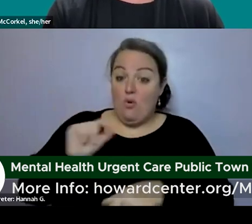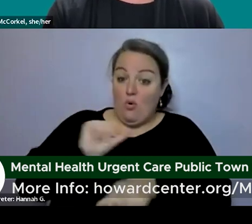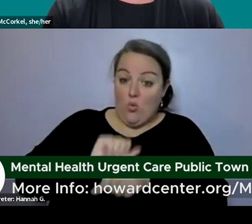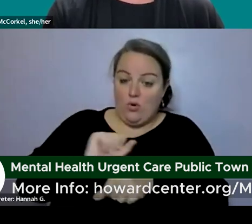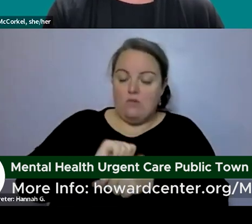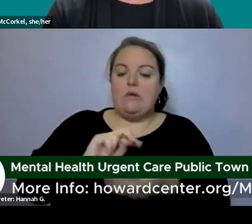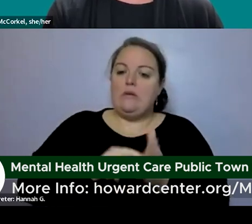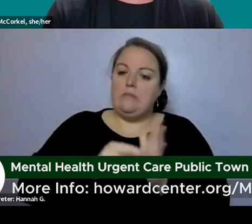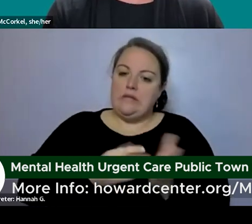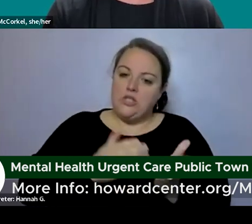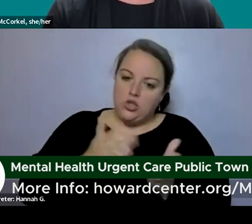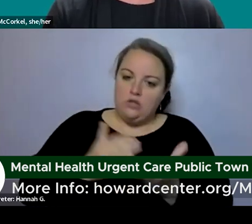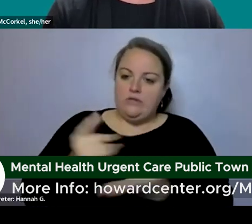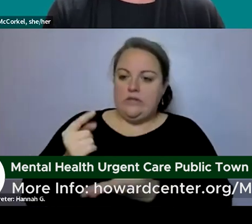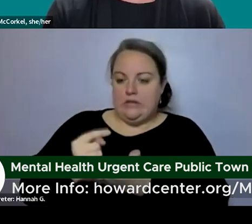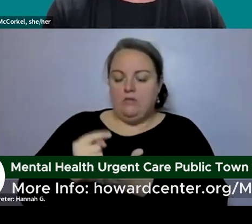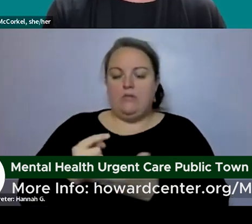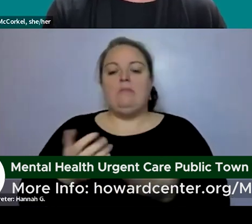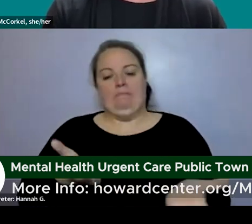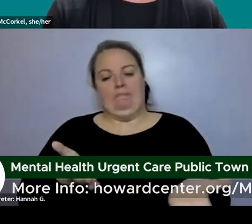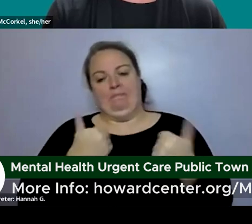service dog or a therapy dog they are welcome